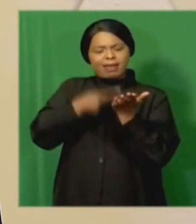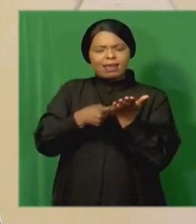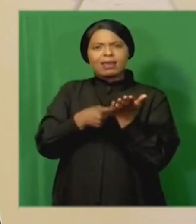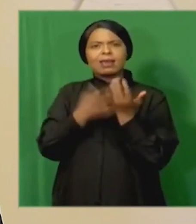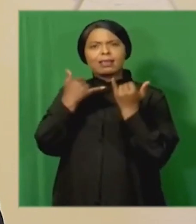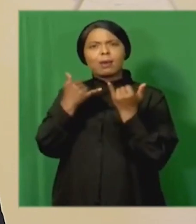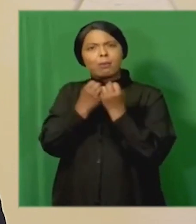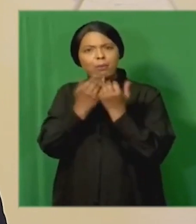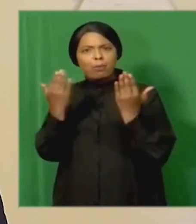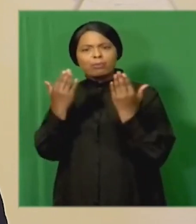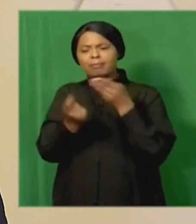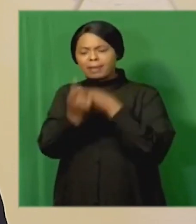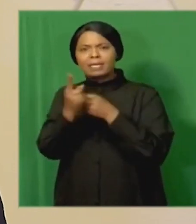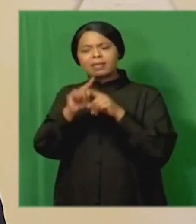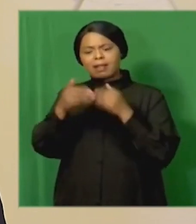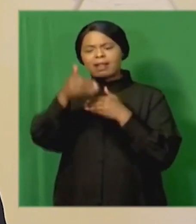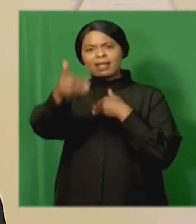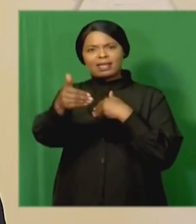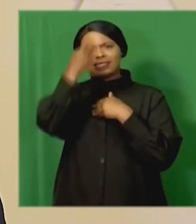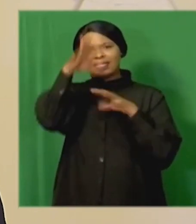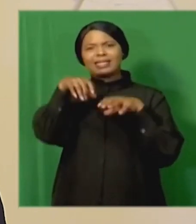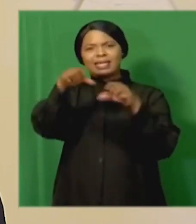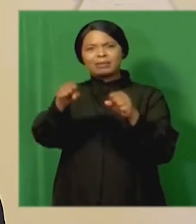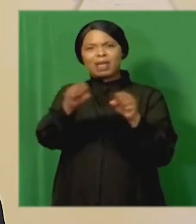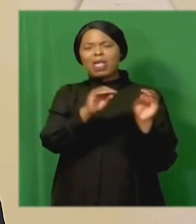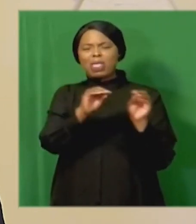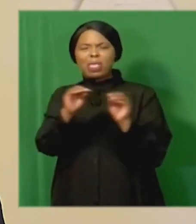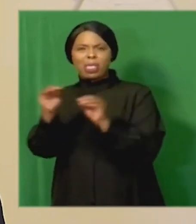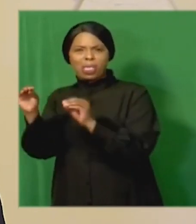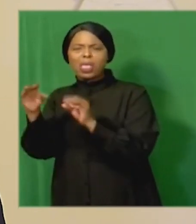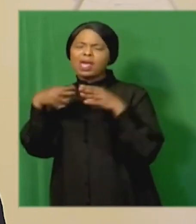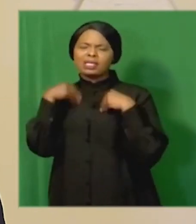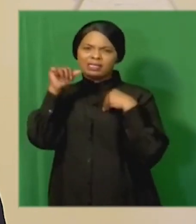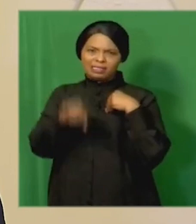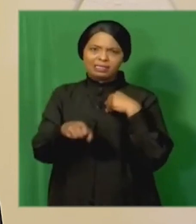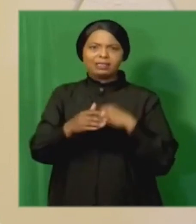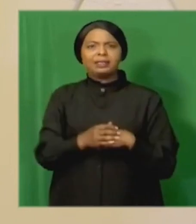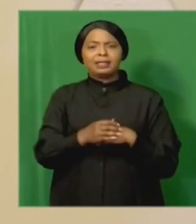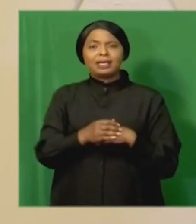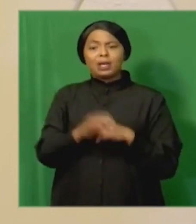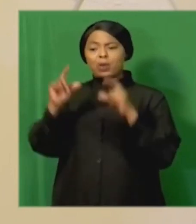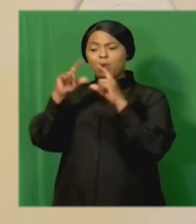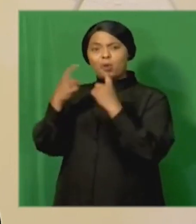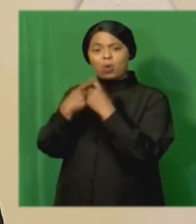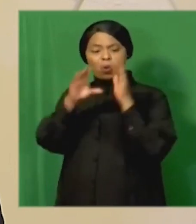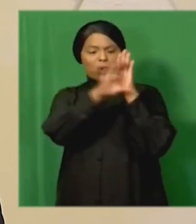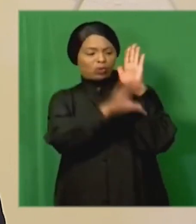the nature, and the extent of State Capture in South Africa. In terms of the Constitution,